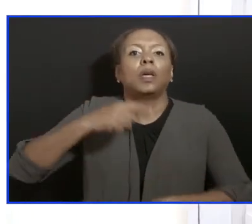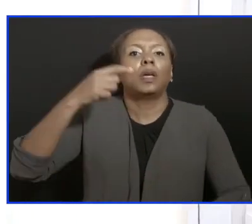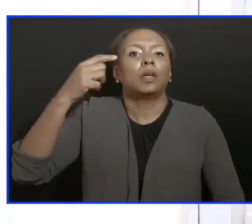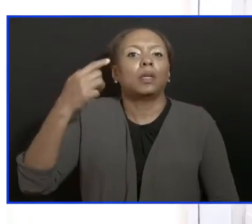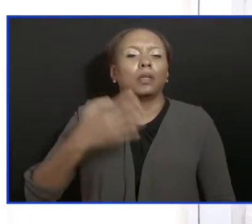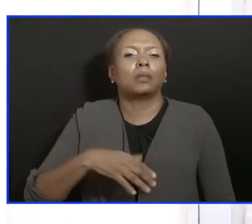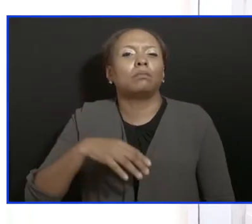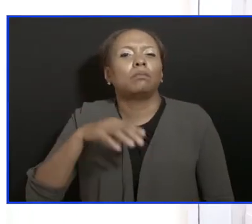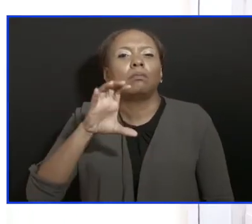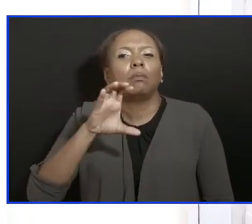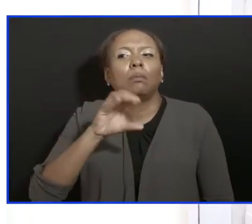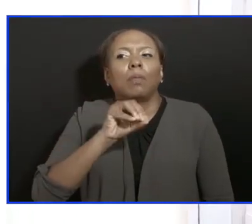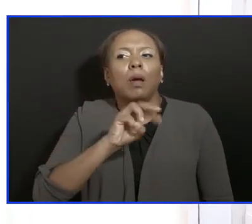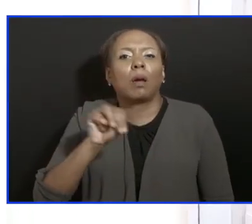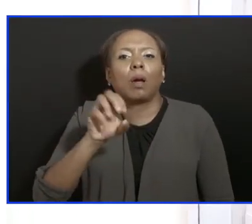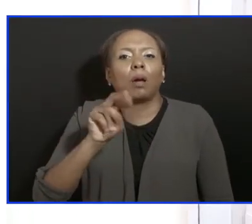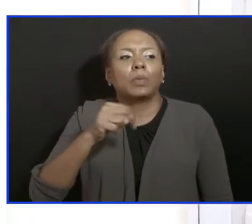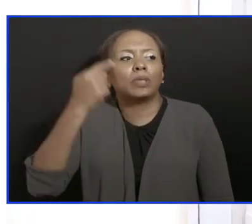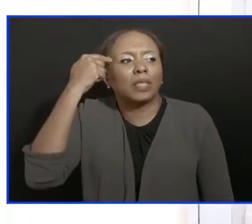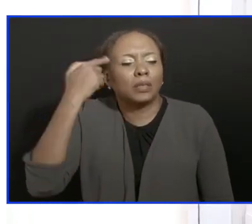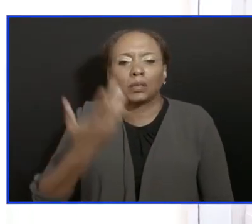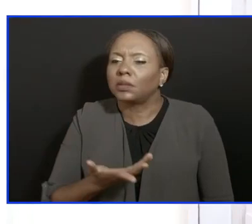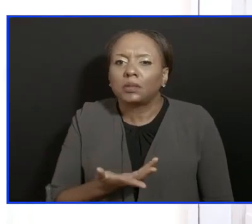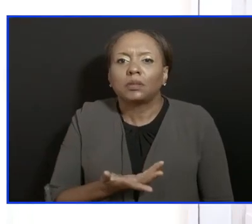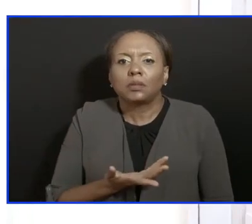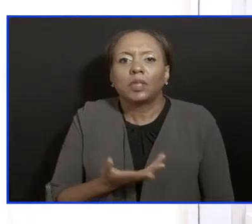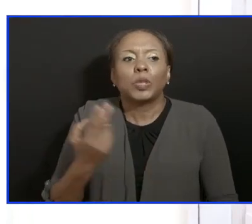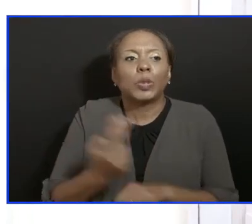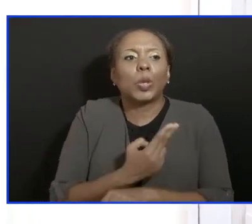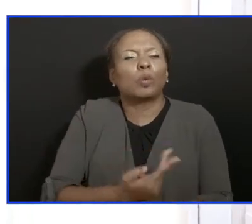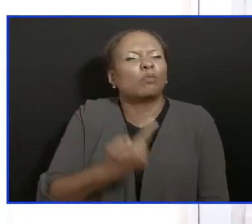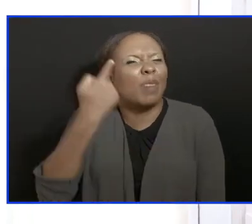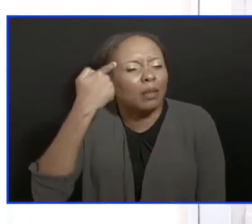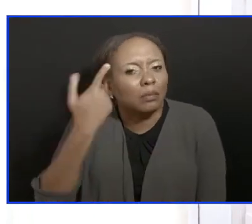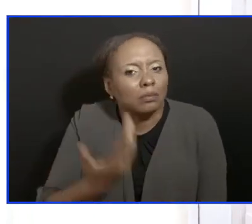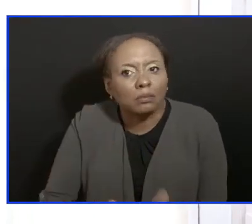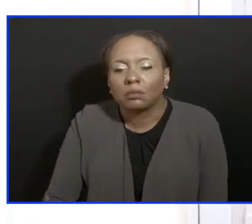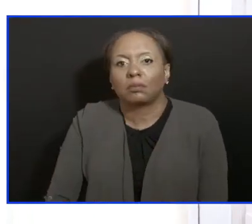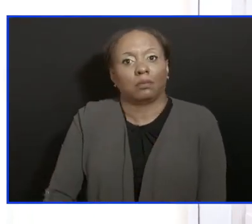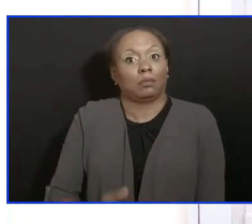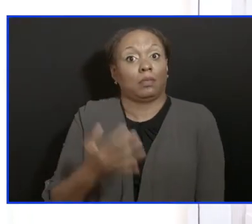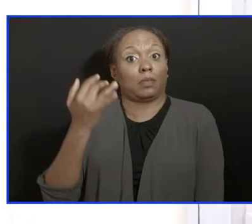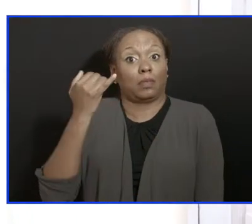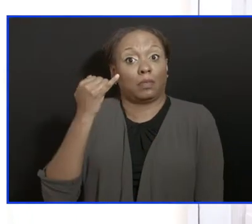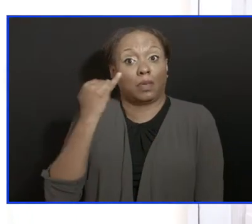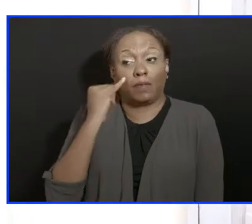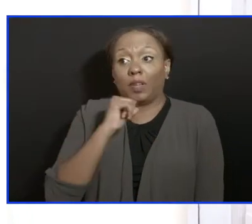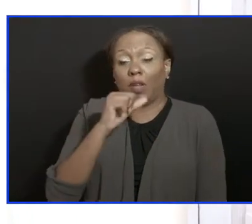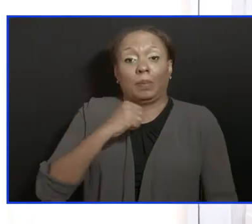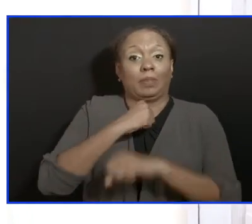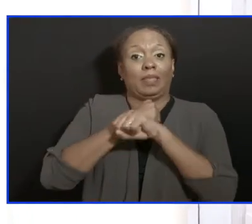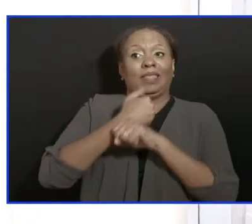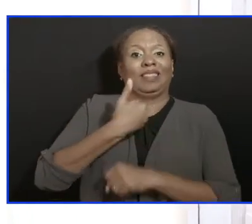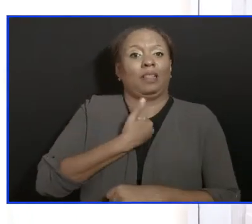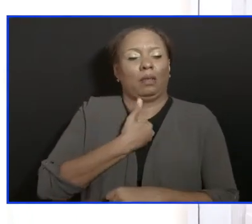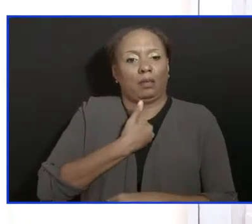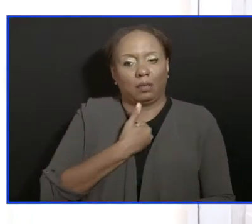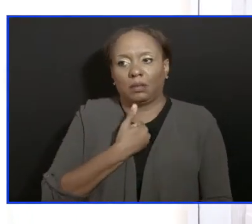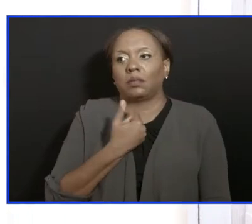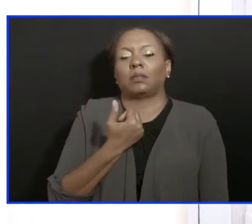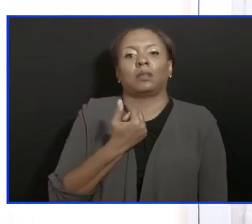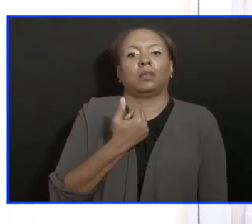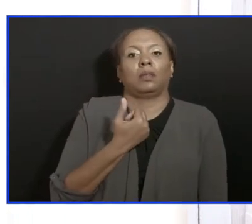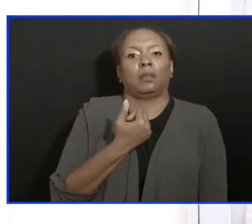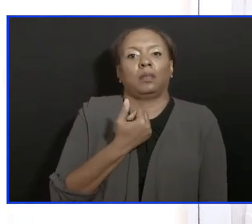past. And if we don't make the decisions to one, protect ourselves first. And then by what we do